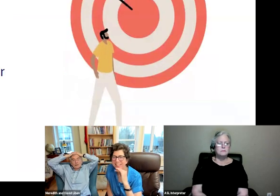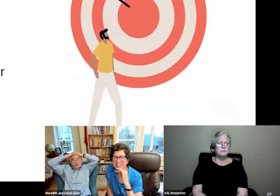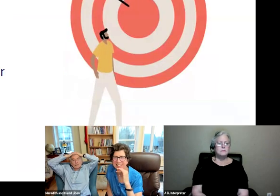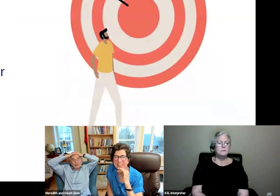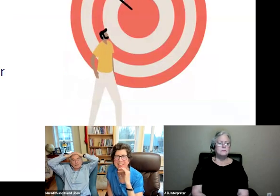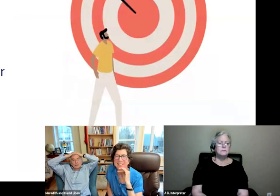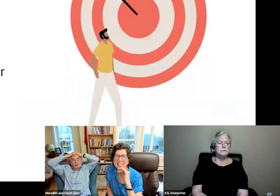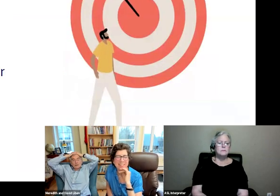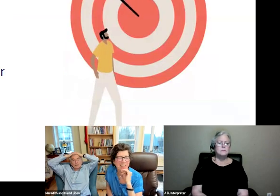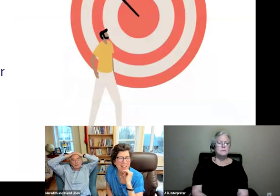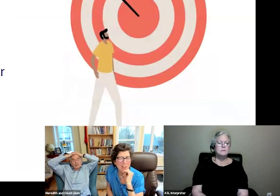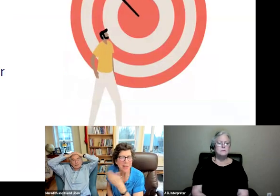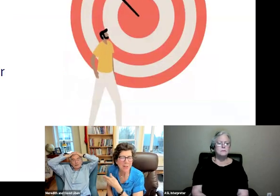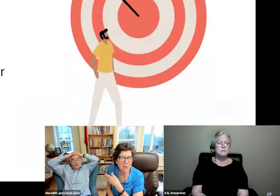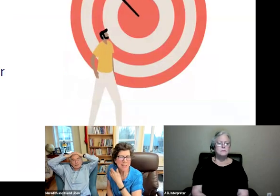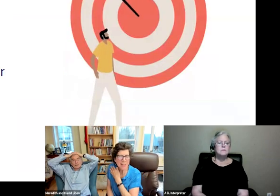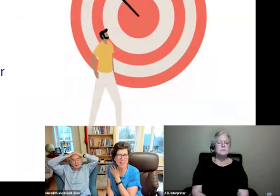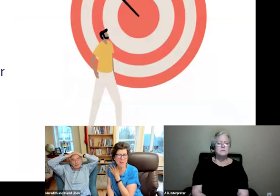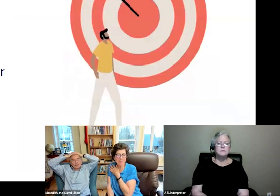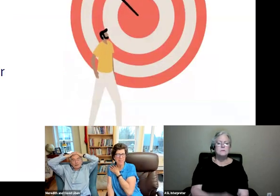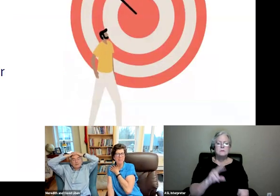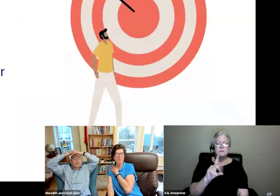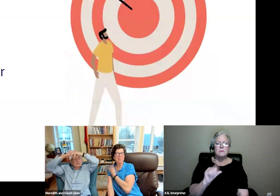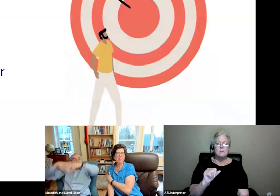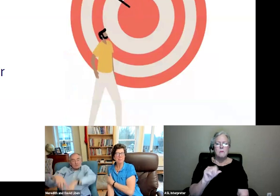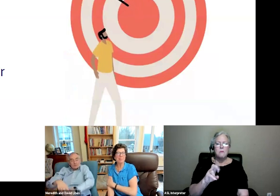Next slide. So, David, do want to take these?